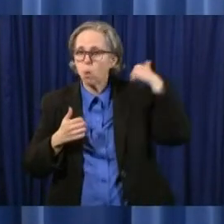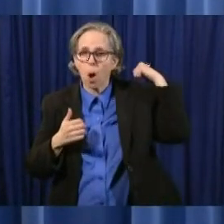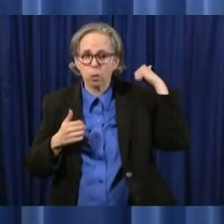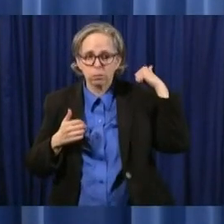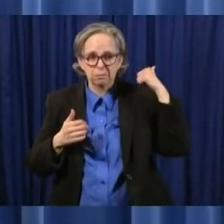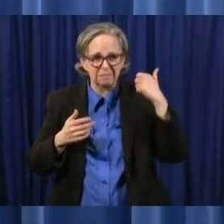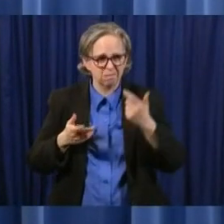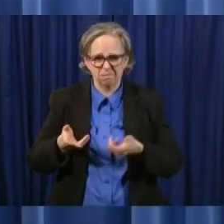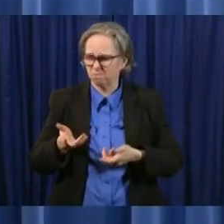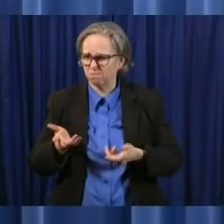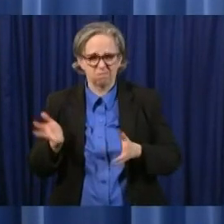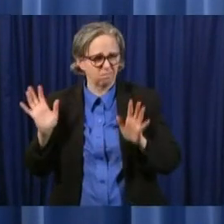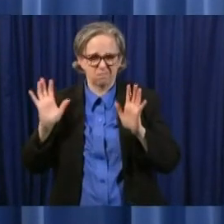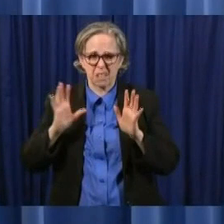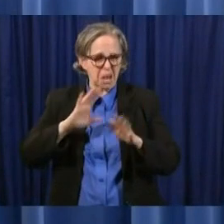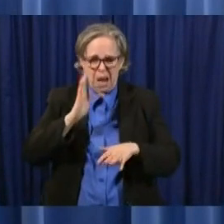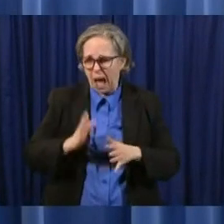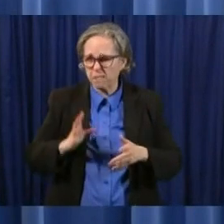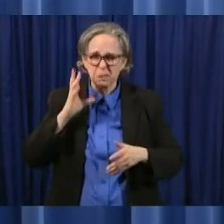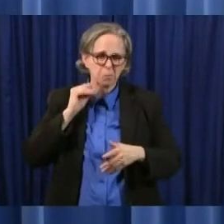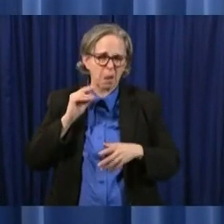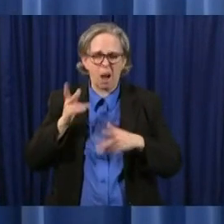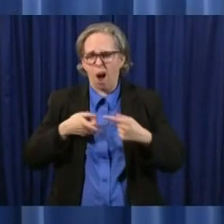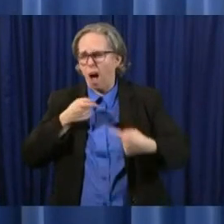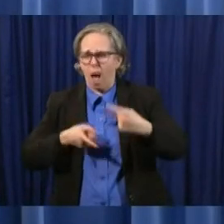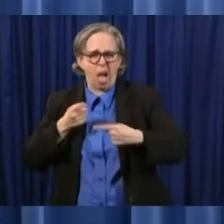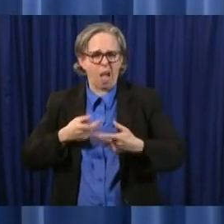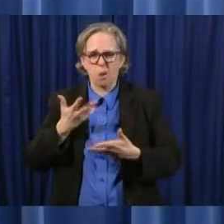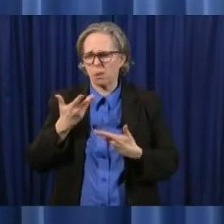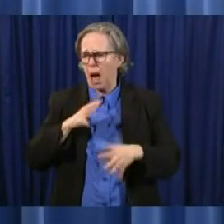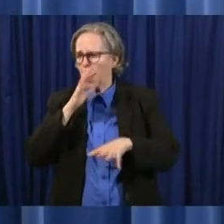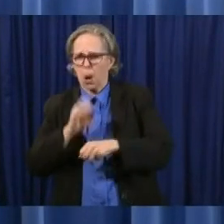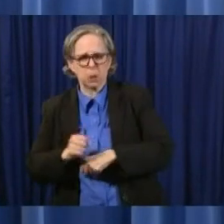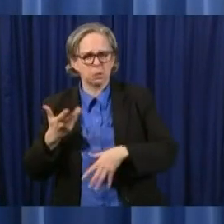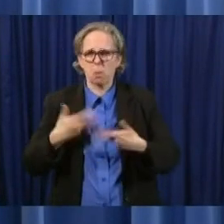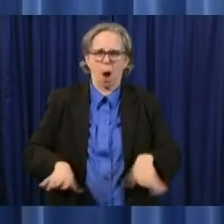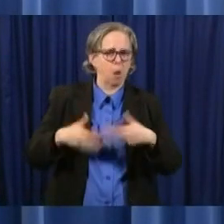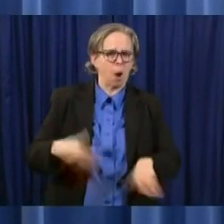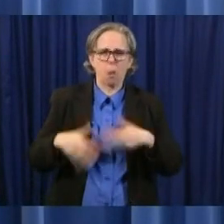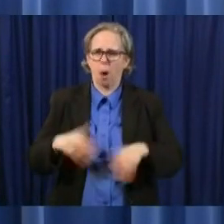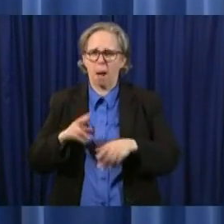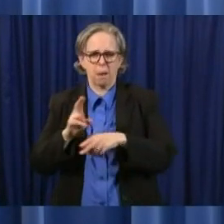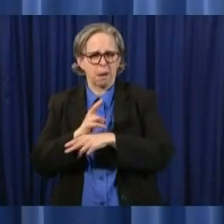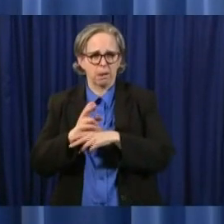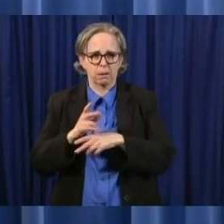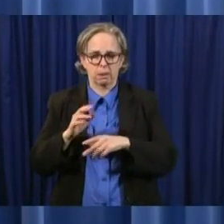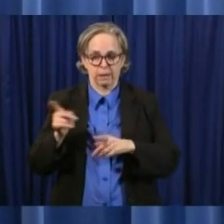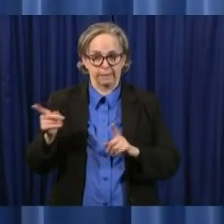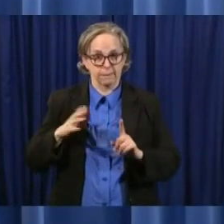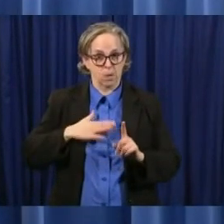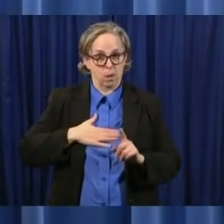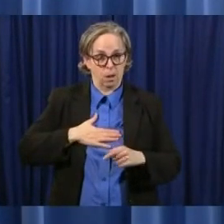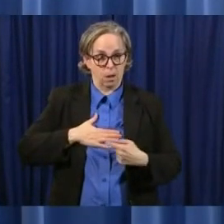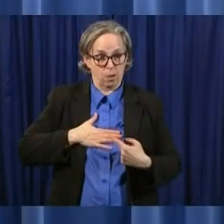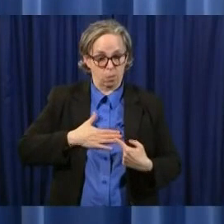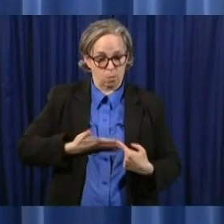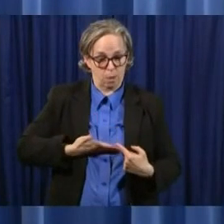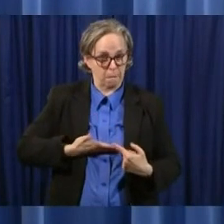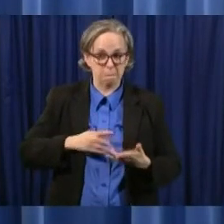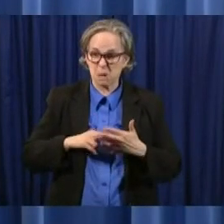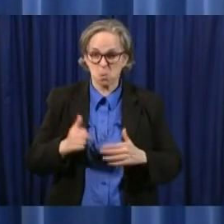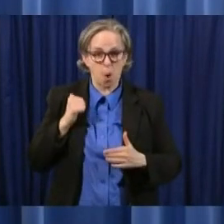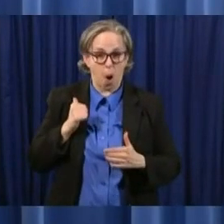that they've never done before none of us have ever done before if we lose that willingness uh then it will be